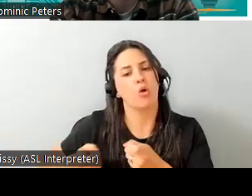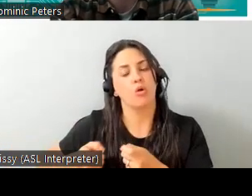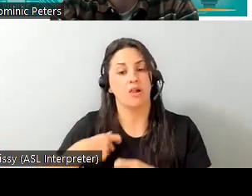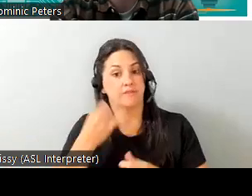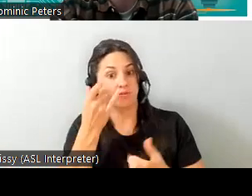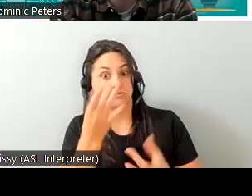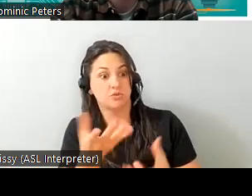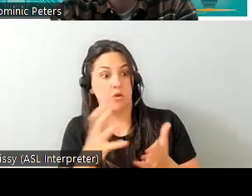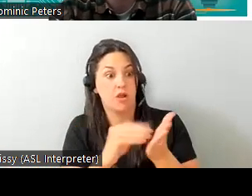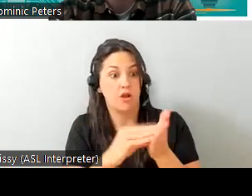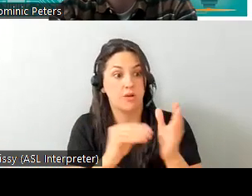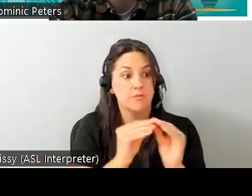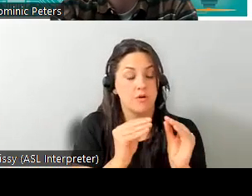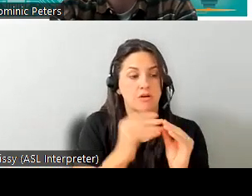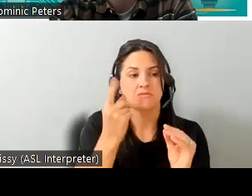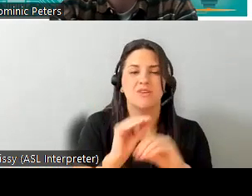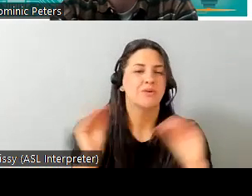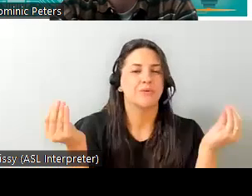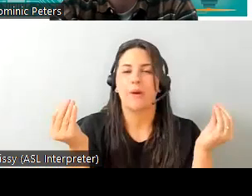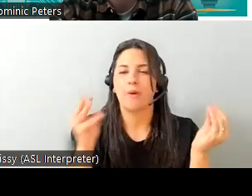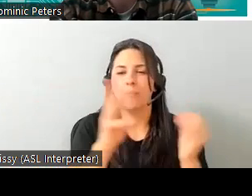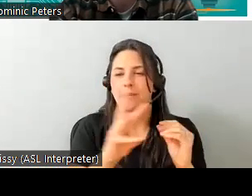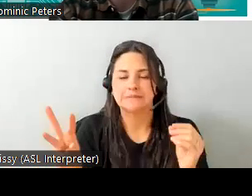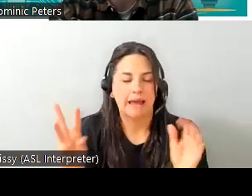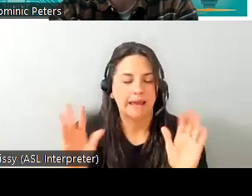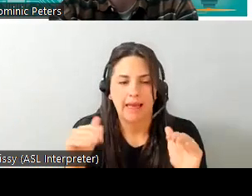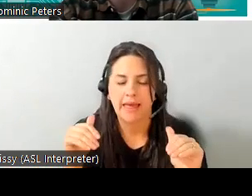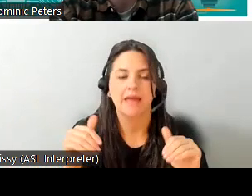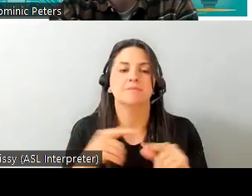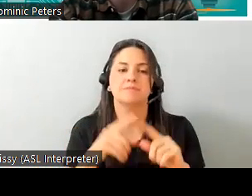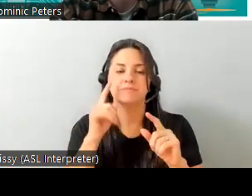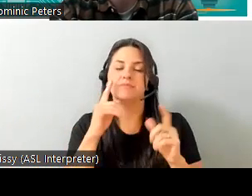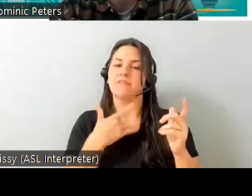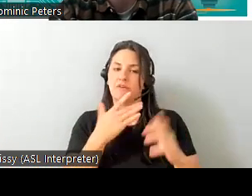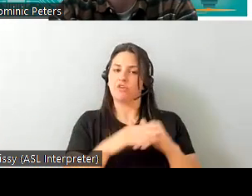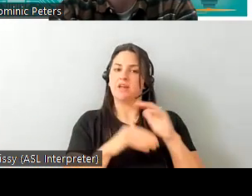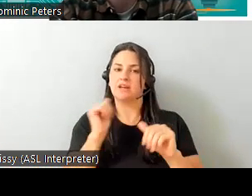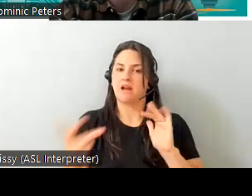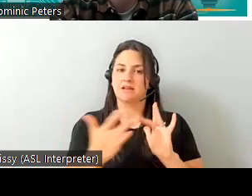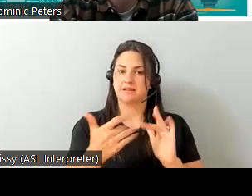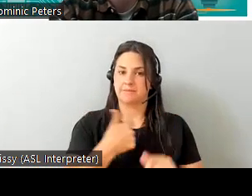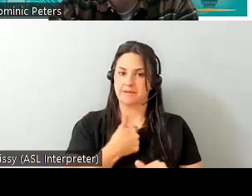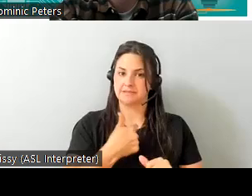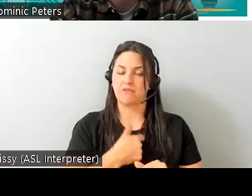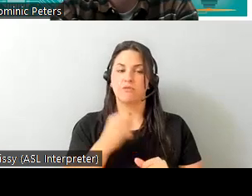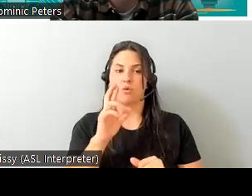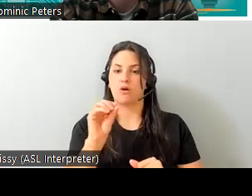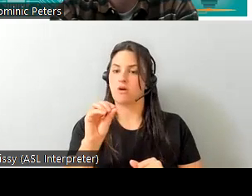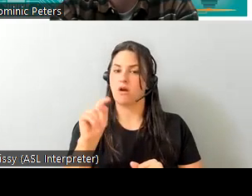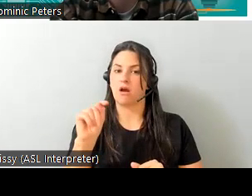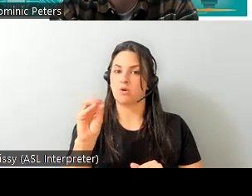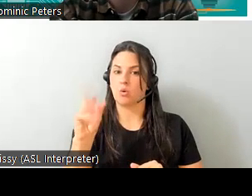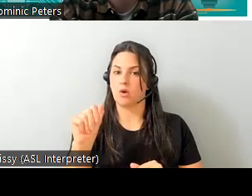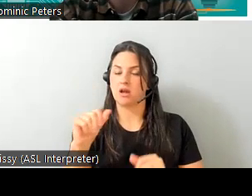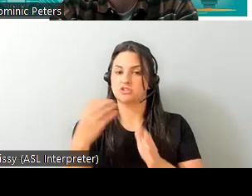this project we don't yet have any public resource like website about it but feel free again to contact myself or the ottawa chapter of